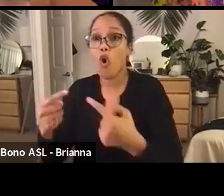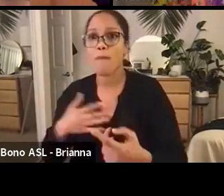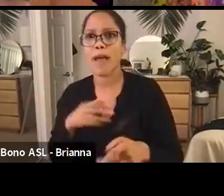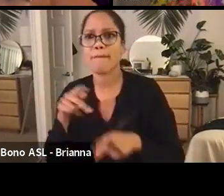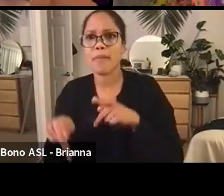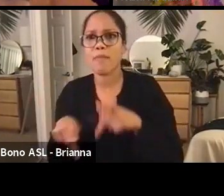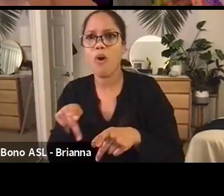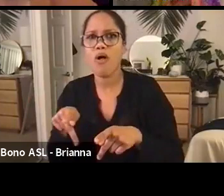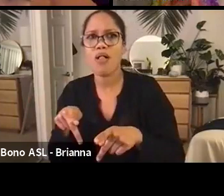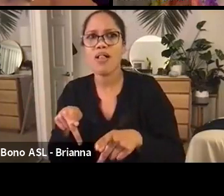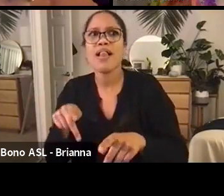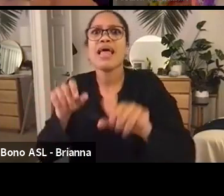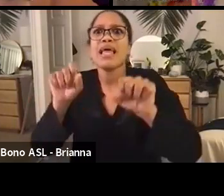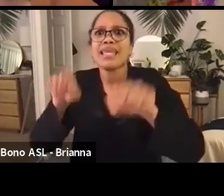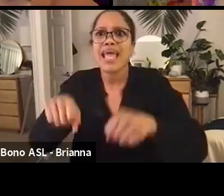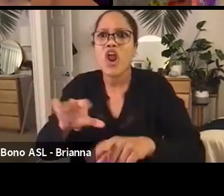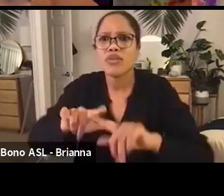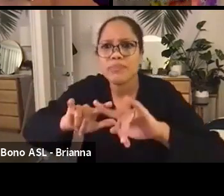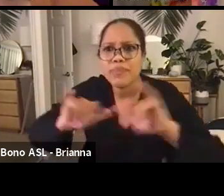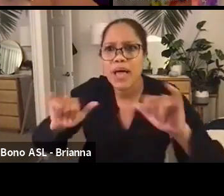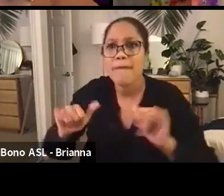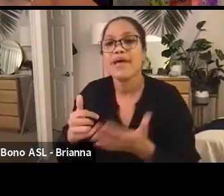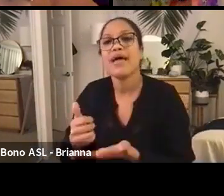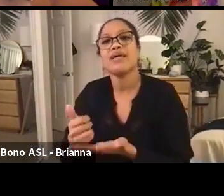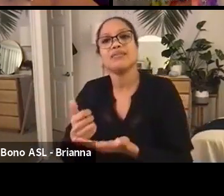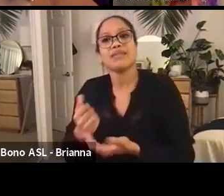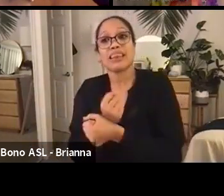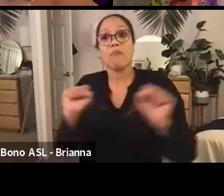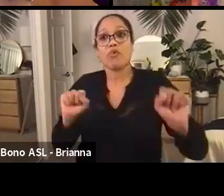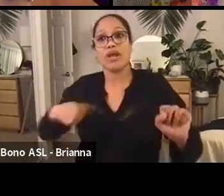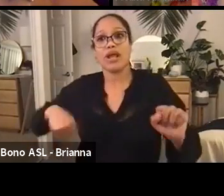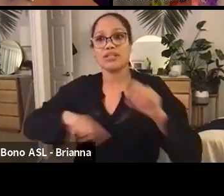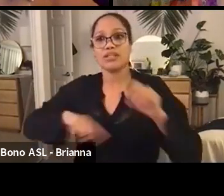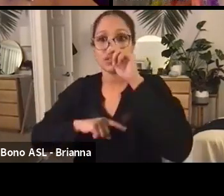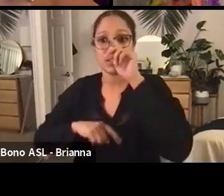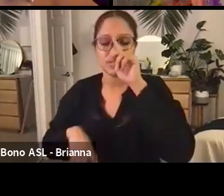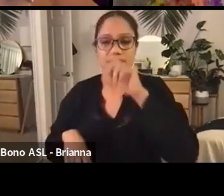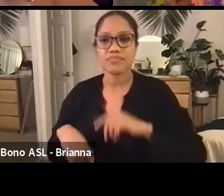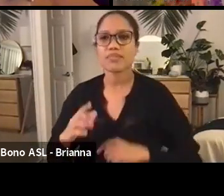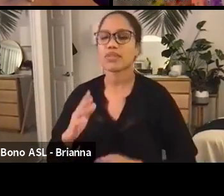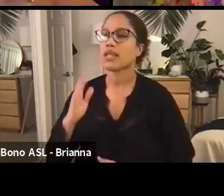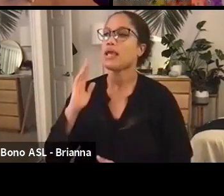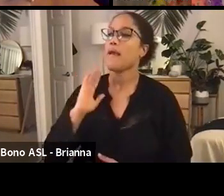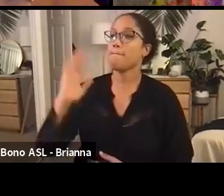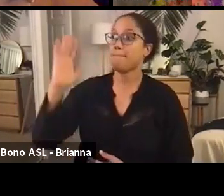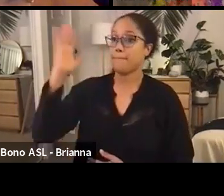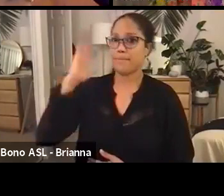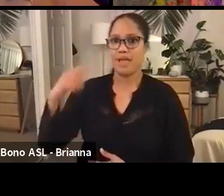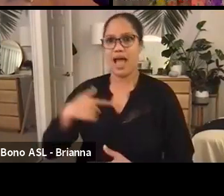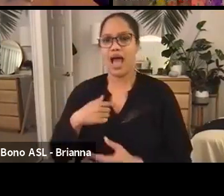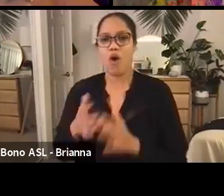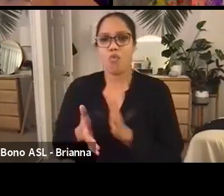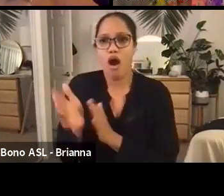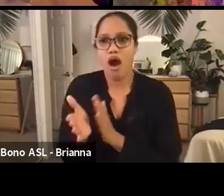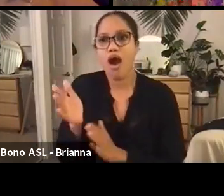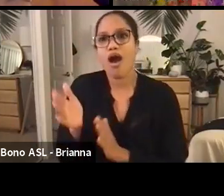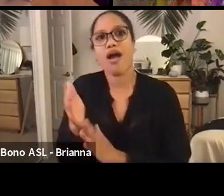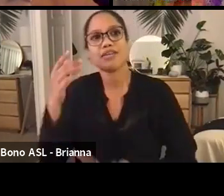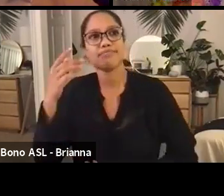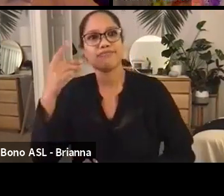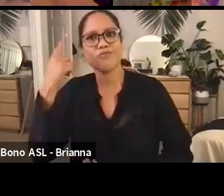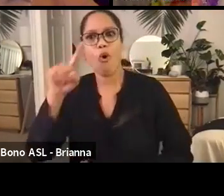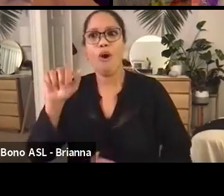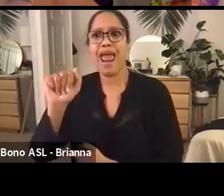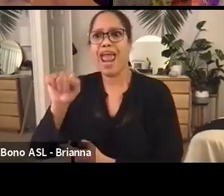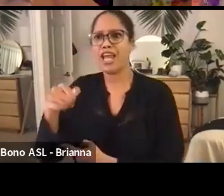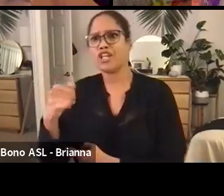that liberates us. And so fast forwarding, when I ran for mayor, I didn't run about Asia Brown. was the vision for Compton and the